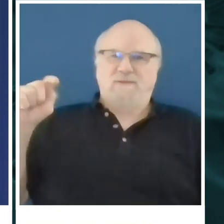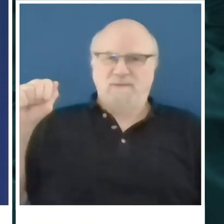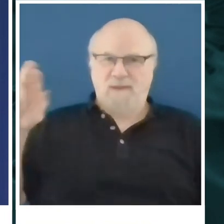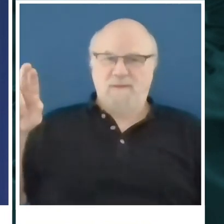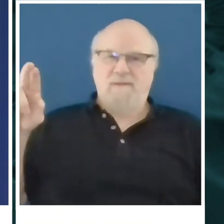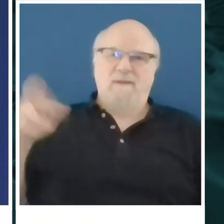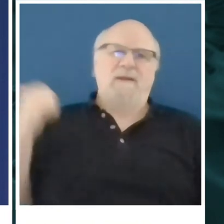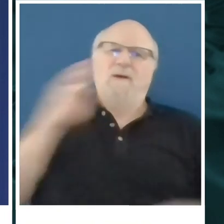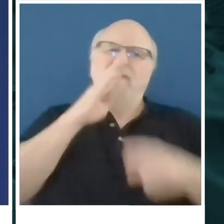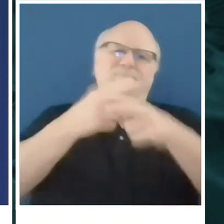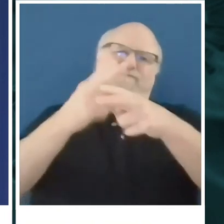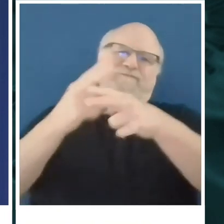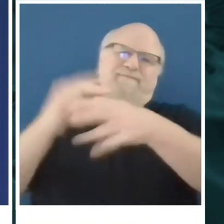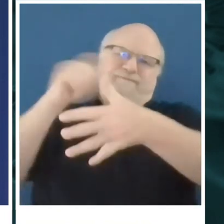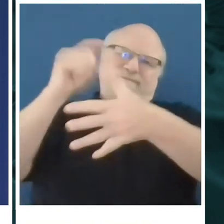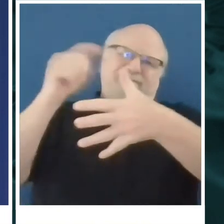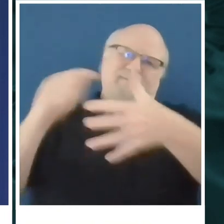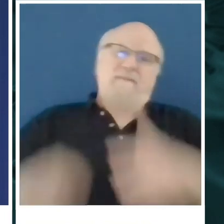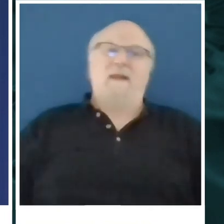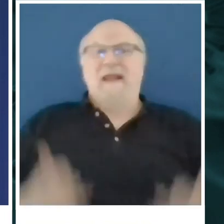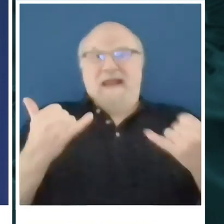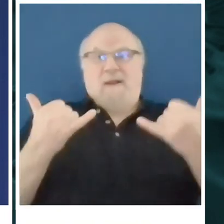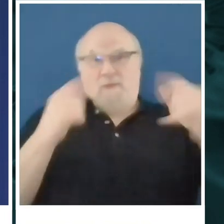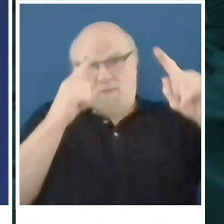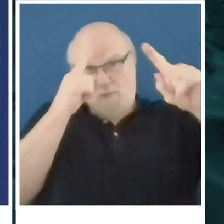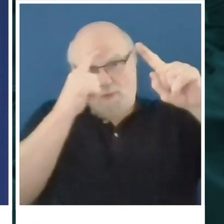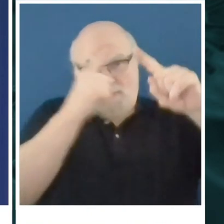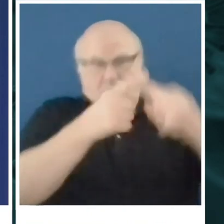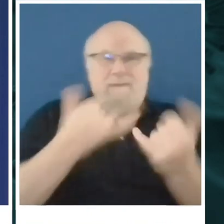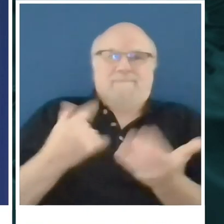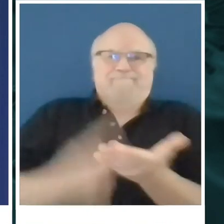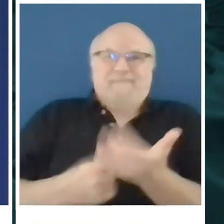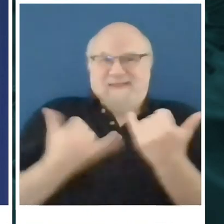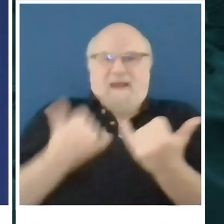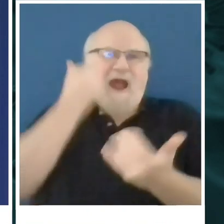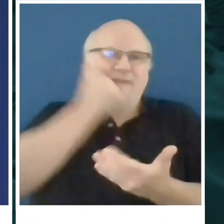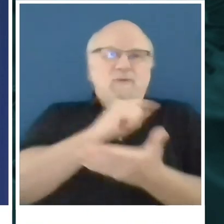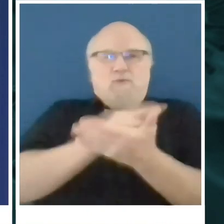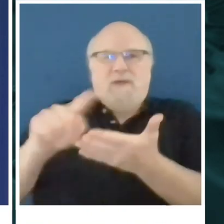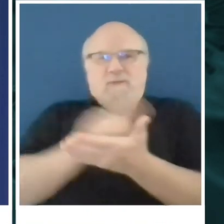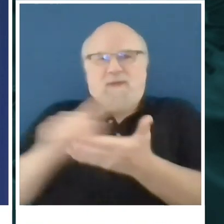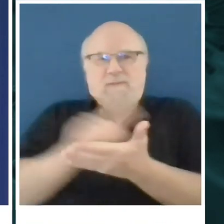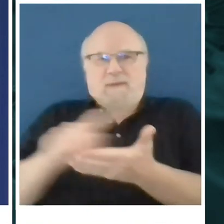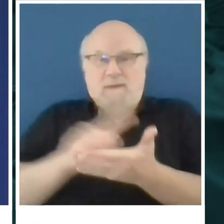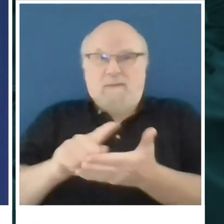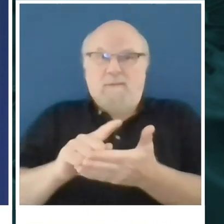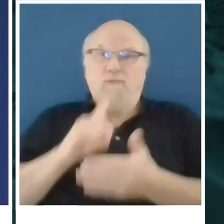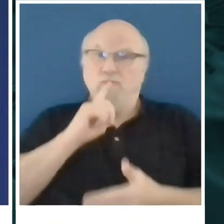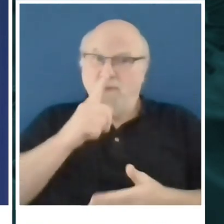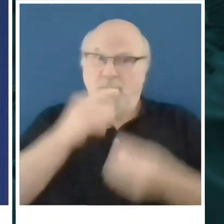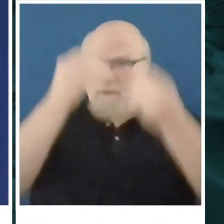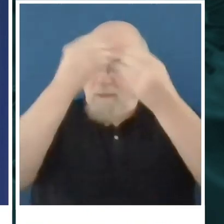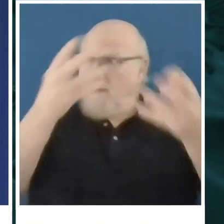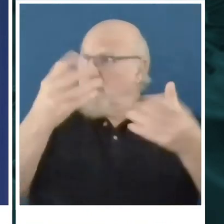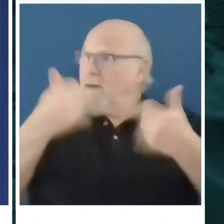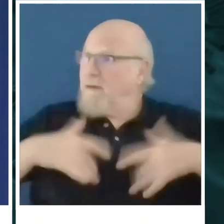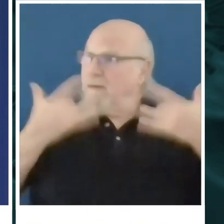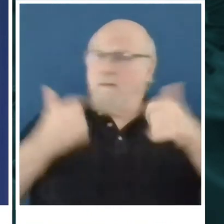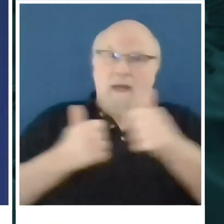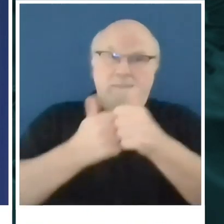goal there, we will talk weekly and work to make sure businesses have the information they need, that they can engage.